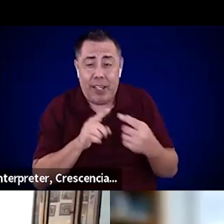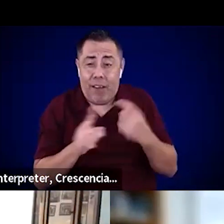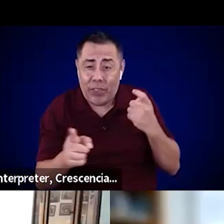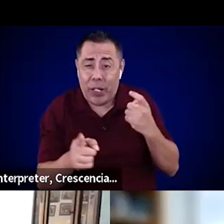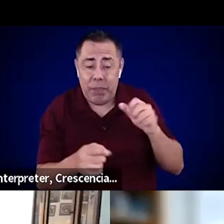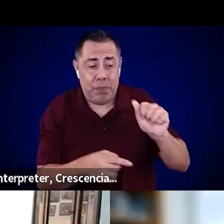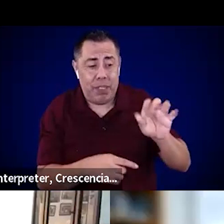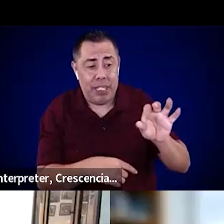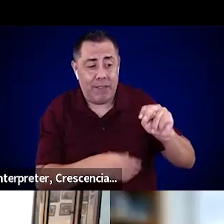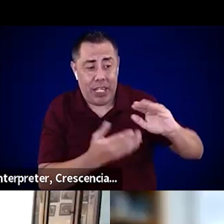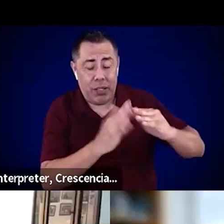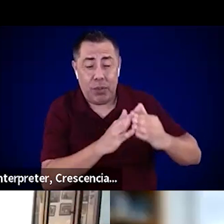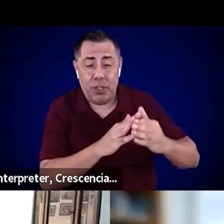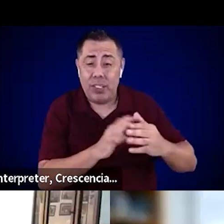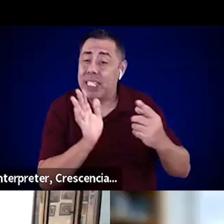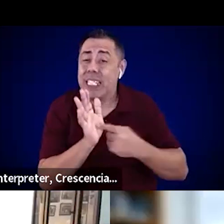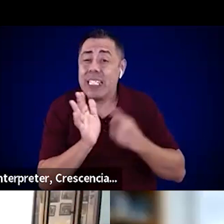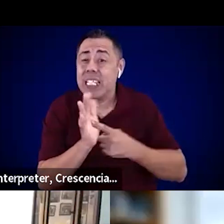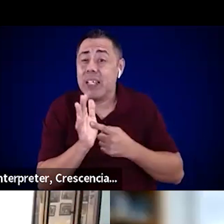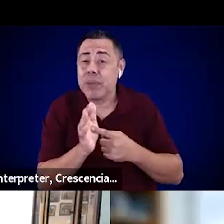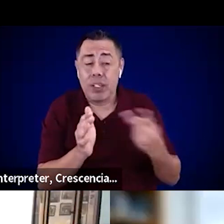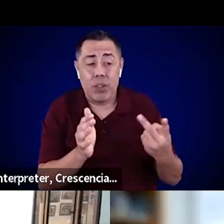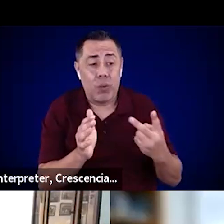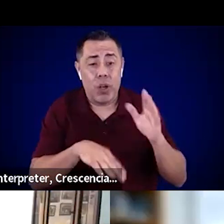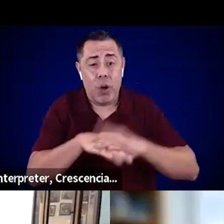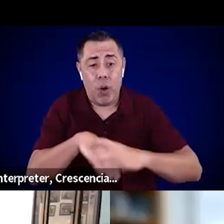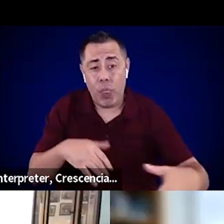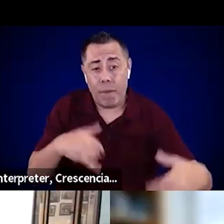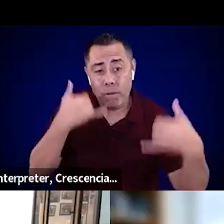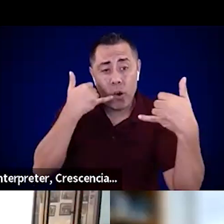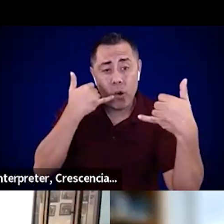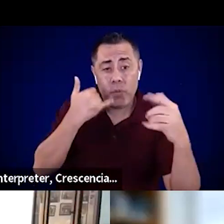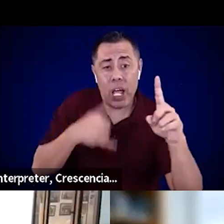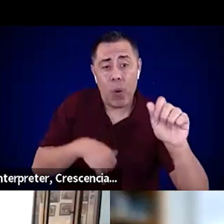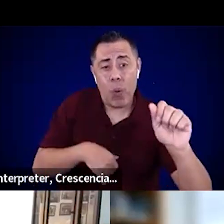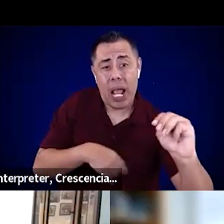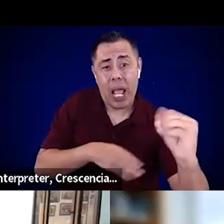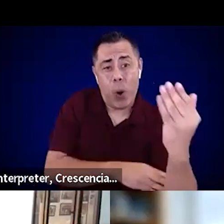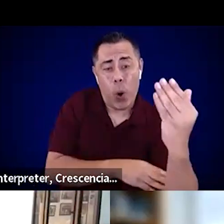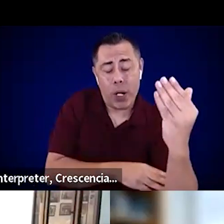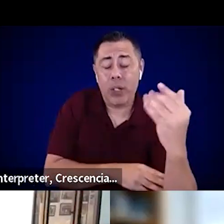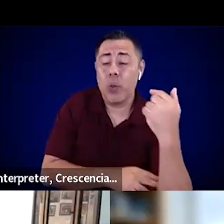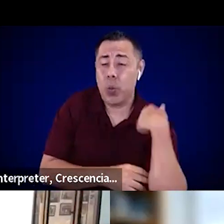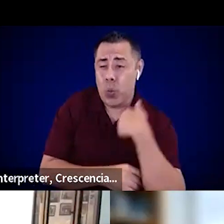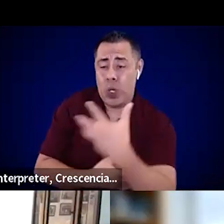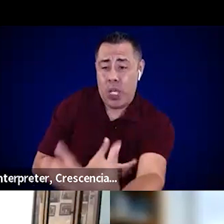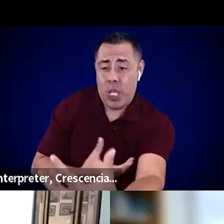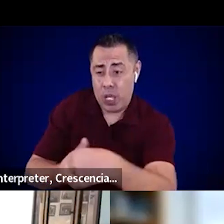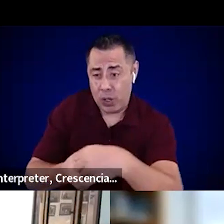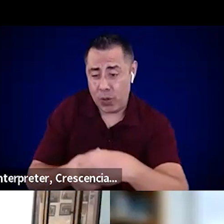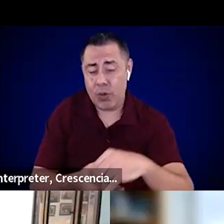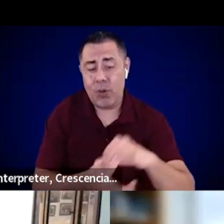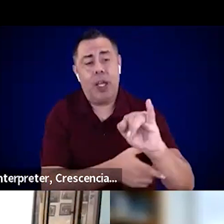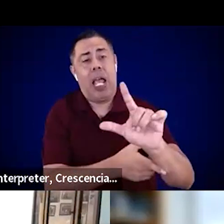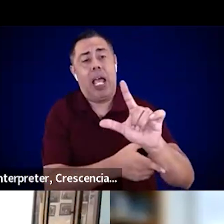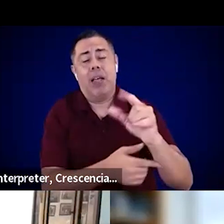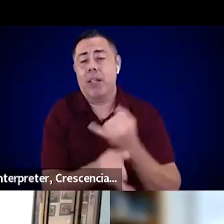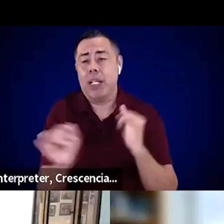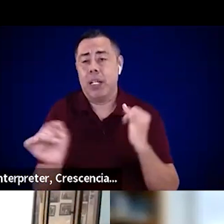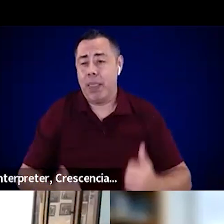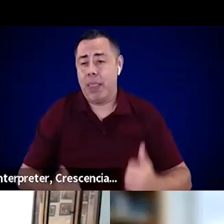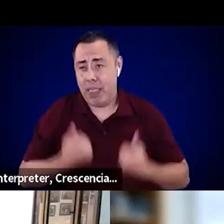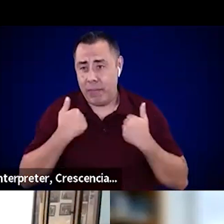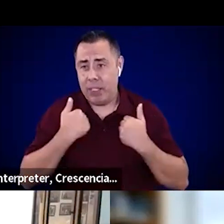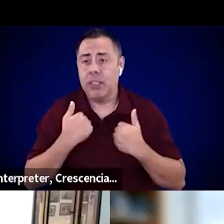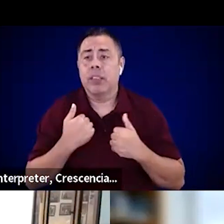You know, we're involving our Centers for Independent Living and representatives from our aging and disability